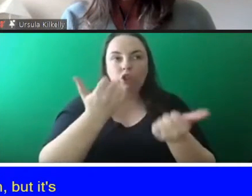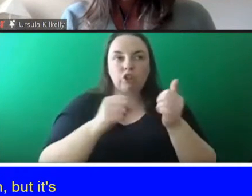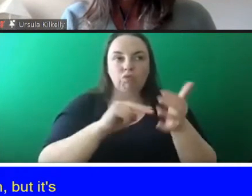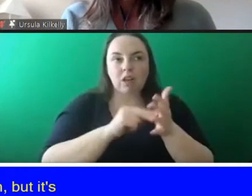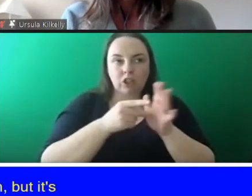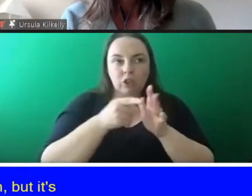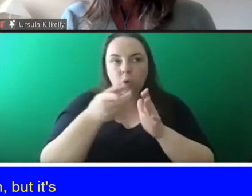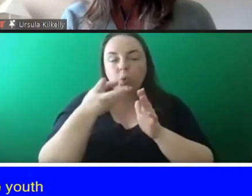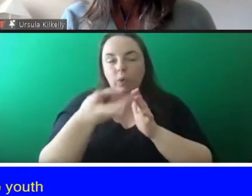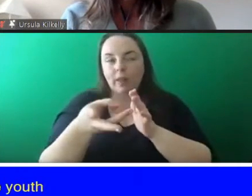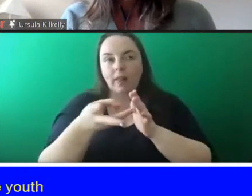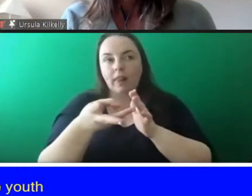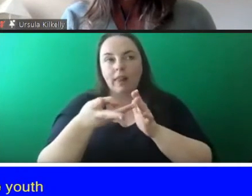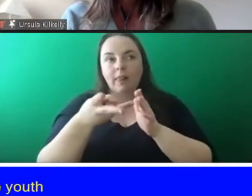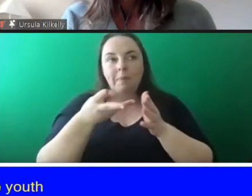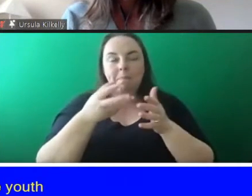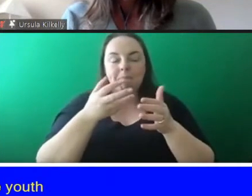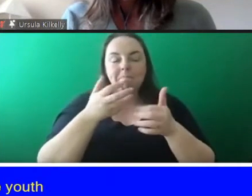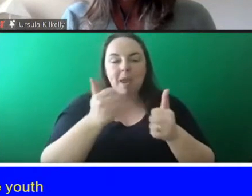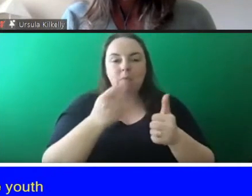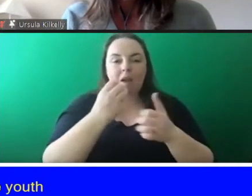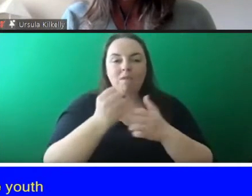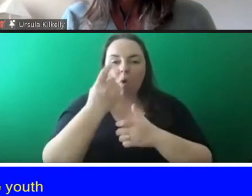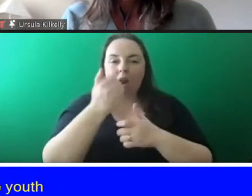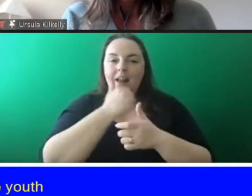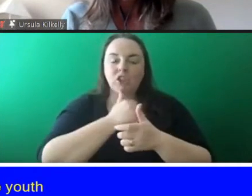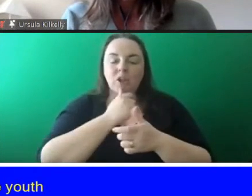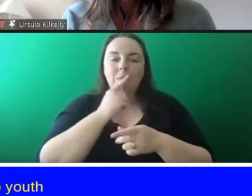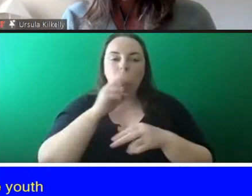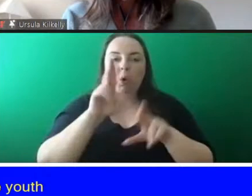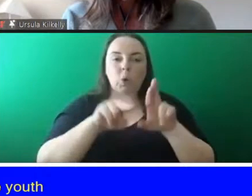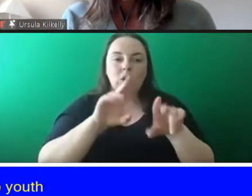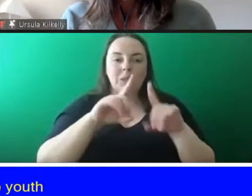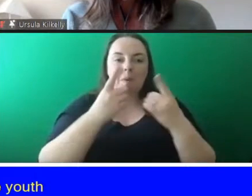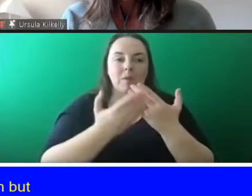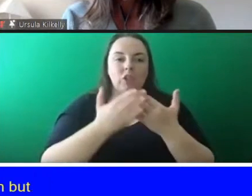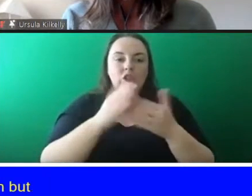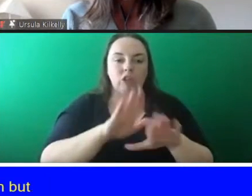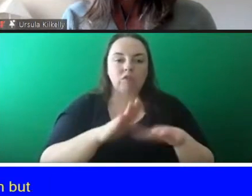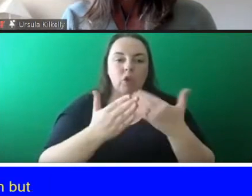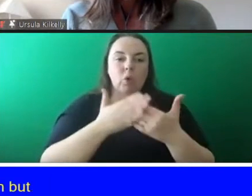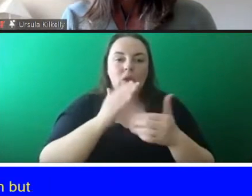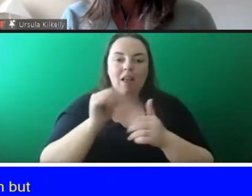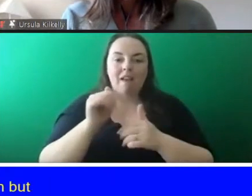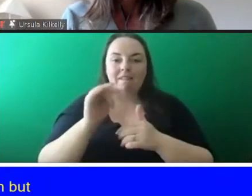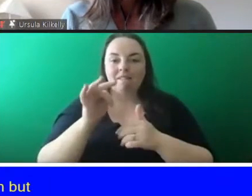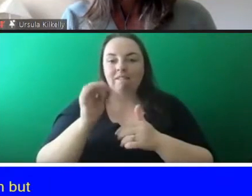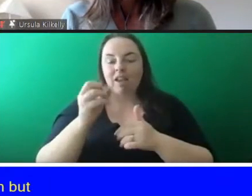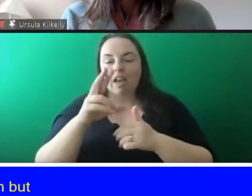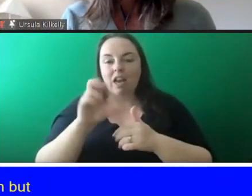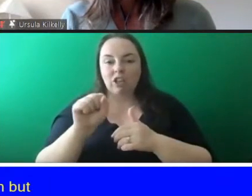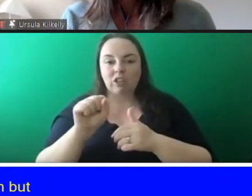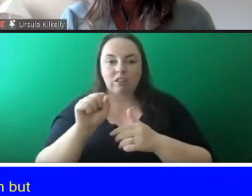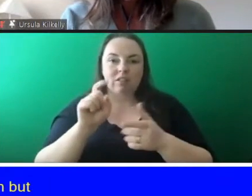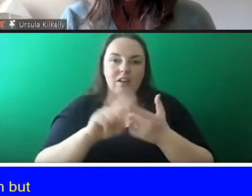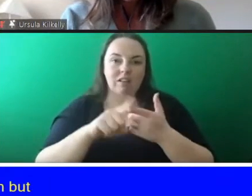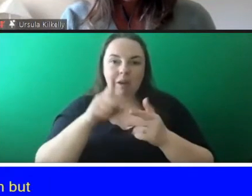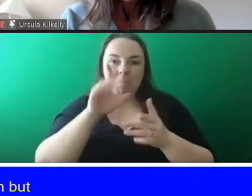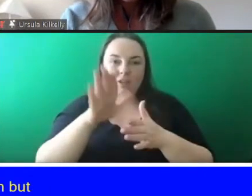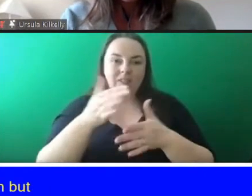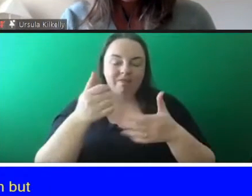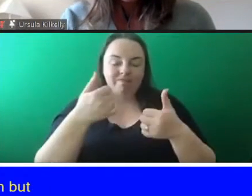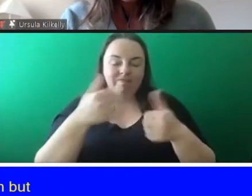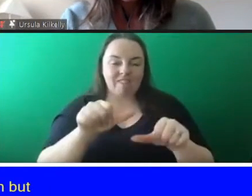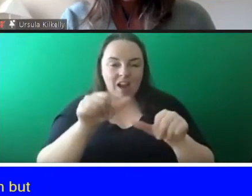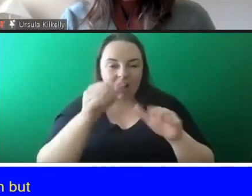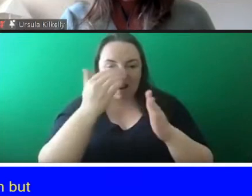in that direction as a solution but it's the new department of children and youth affairs and bob f will have to finalize some of that detail